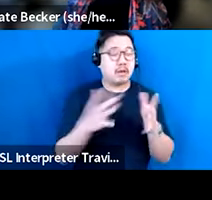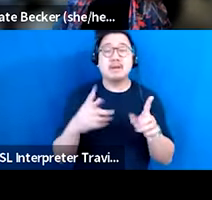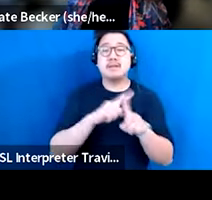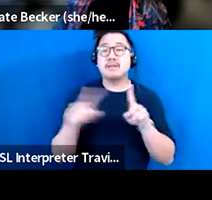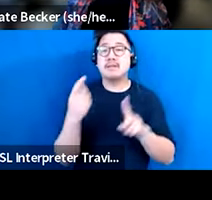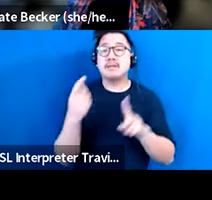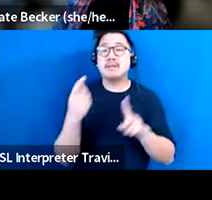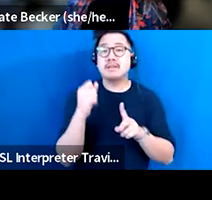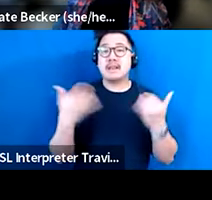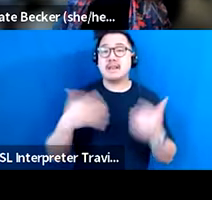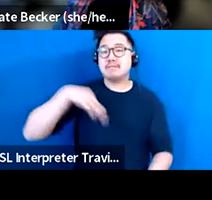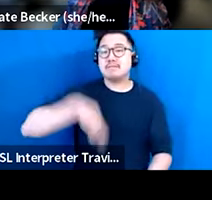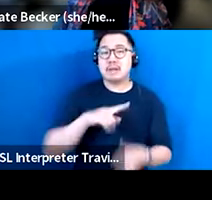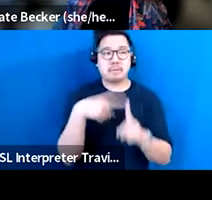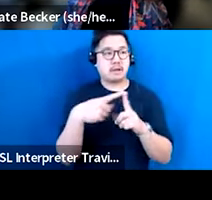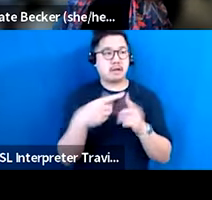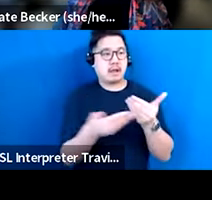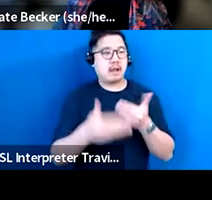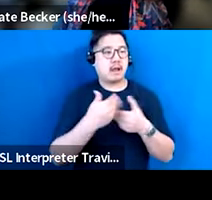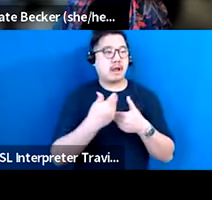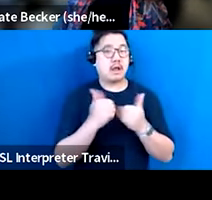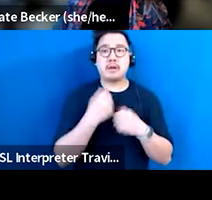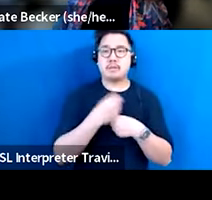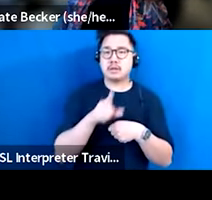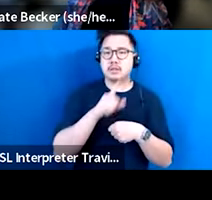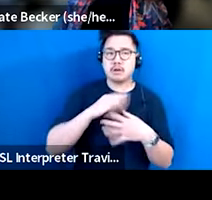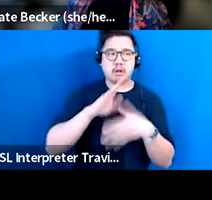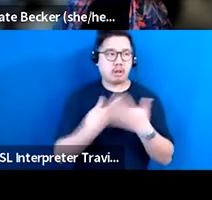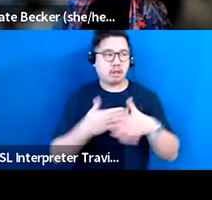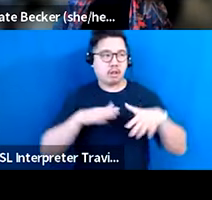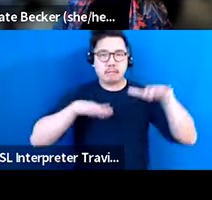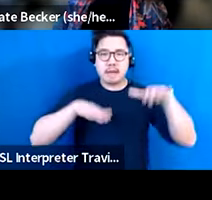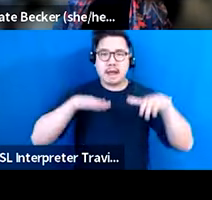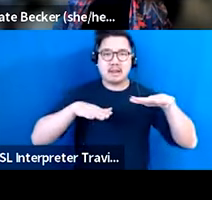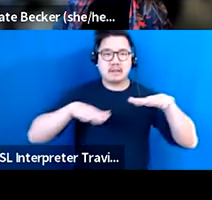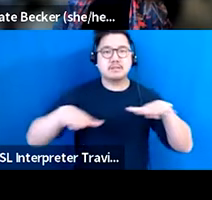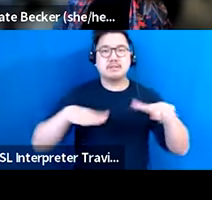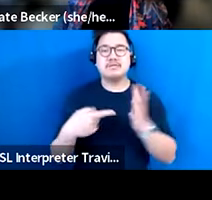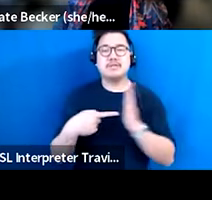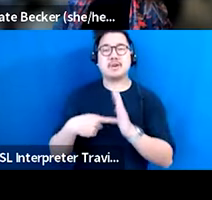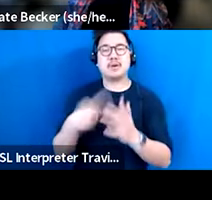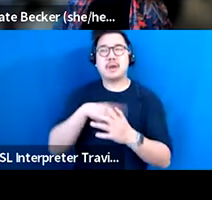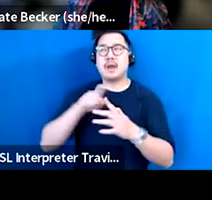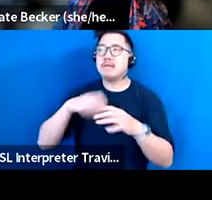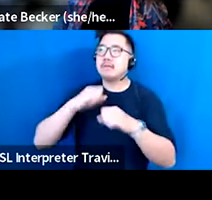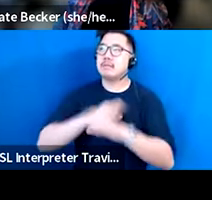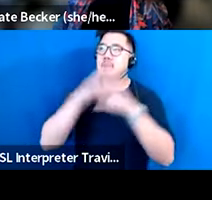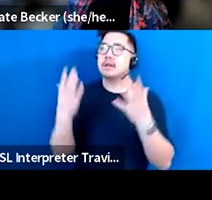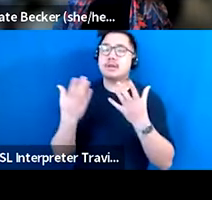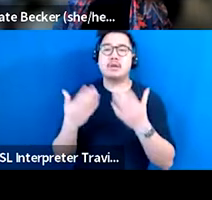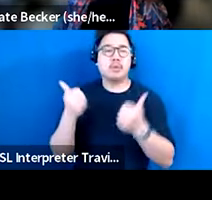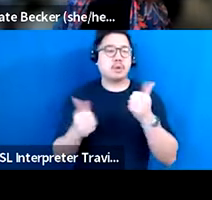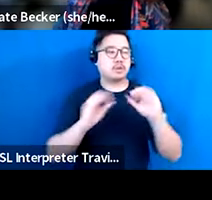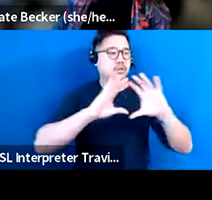rebalancing the ecosystem. So we're thinking about what plants to nurture or where to invest in the region.